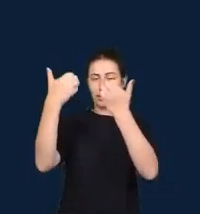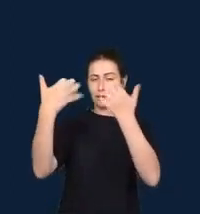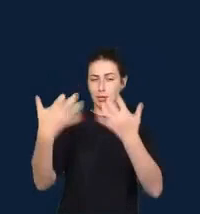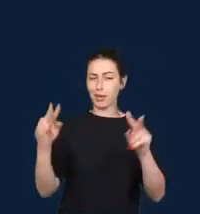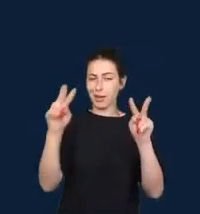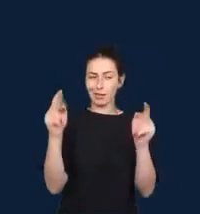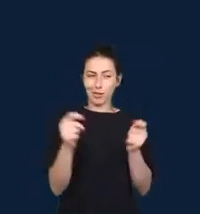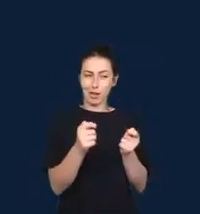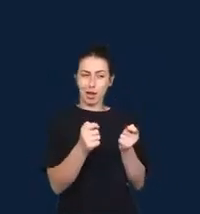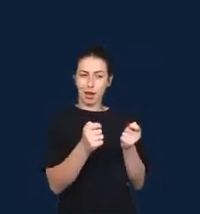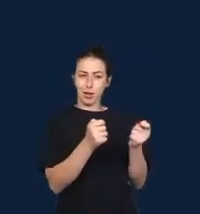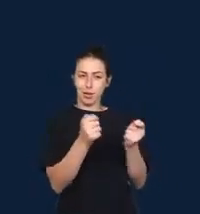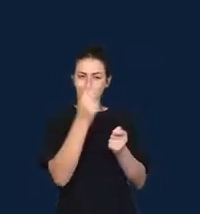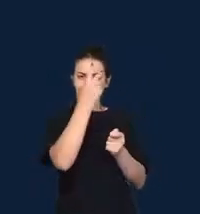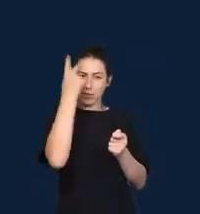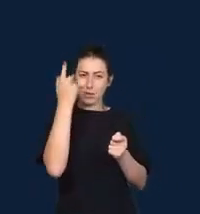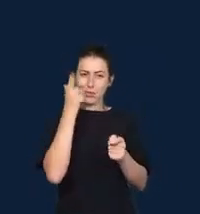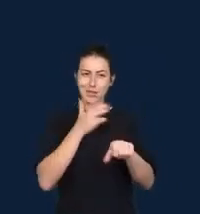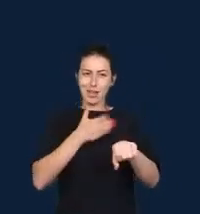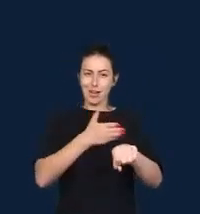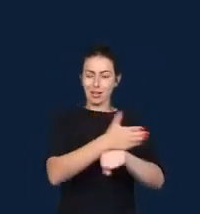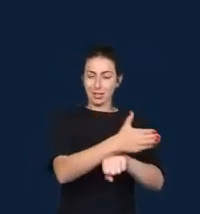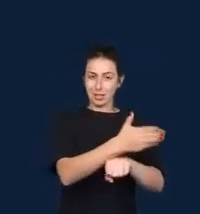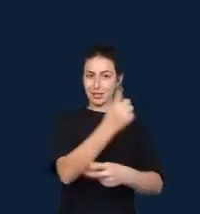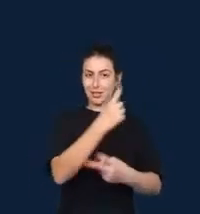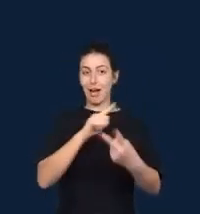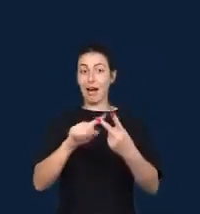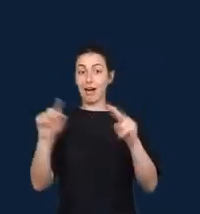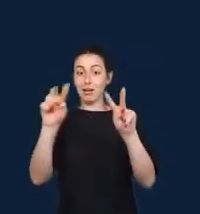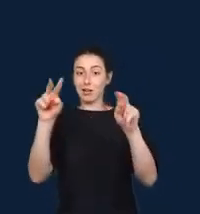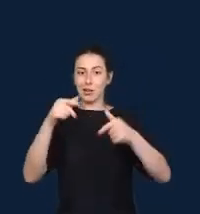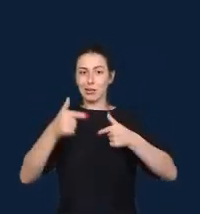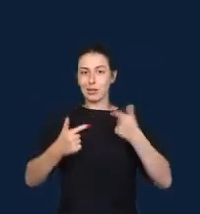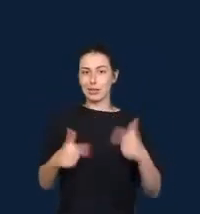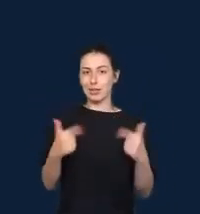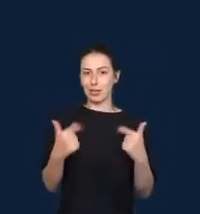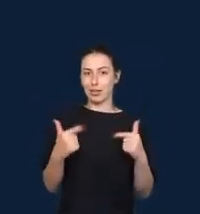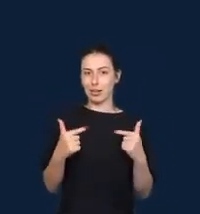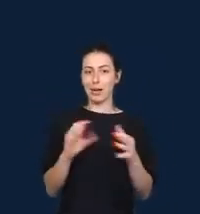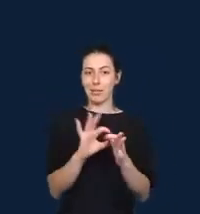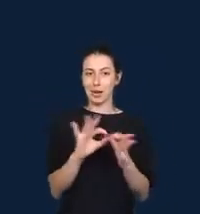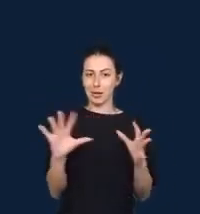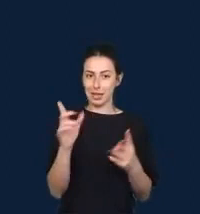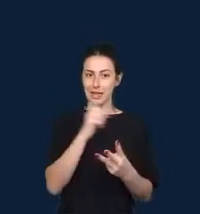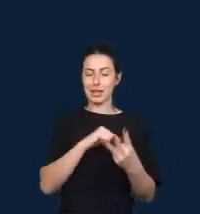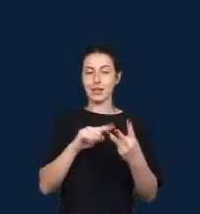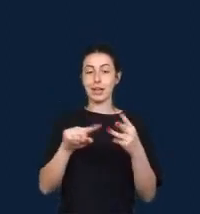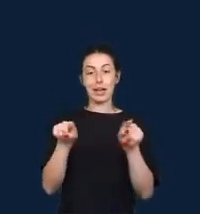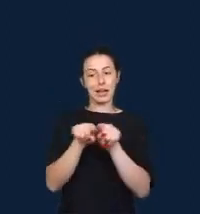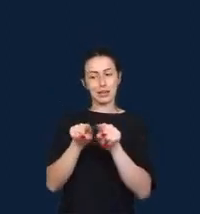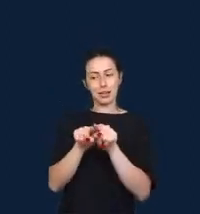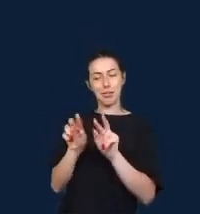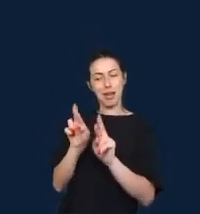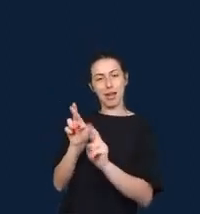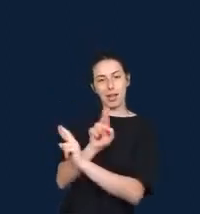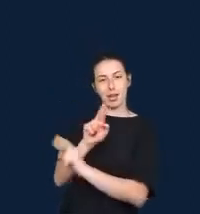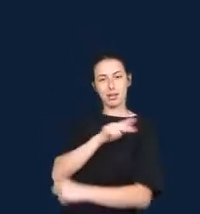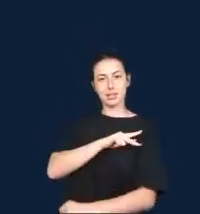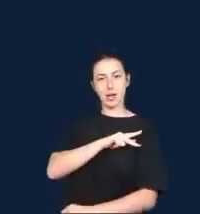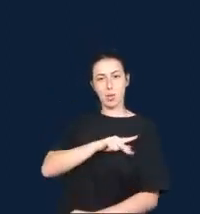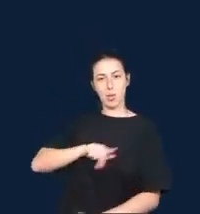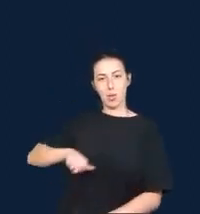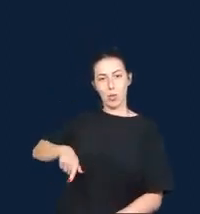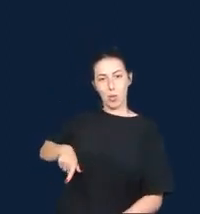issues associated with some investigative journalism platforms. And it also warns of how its